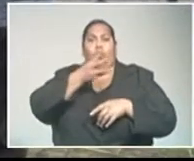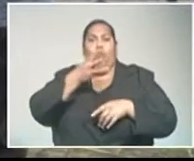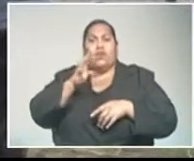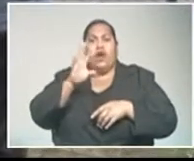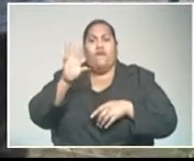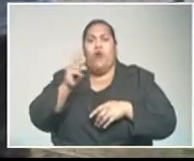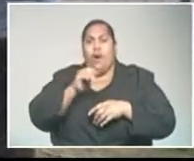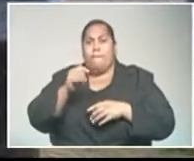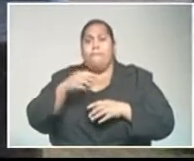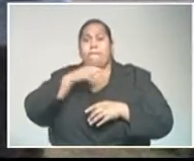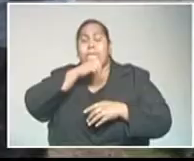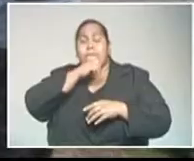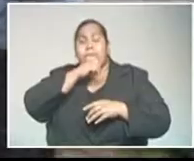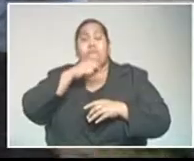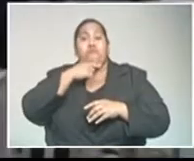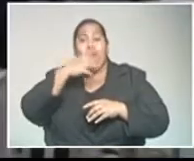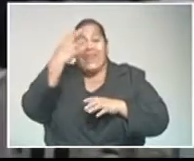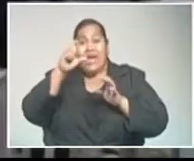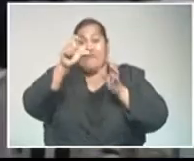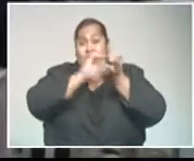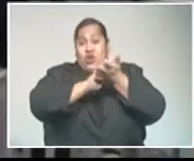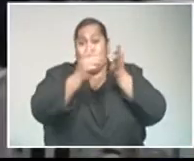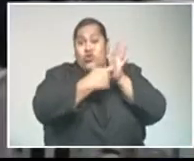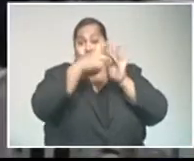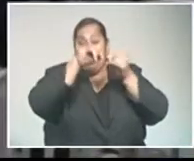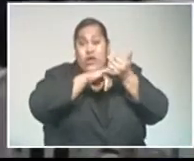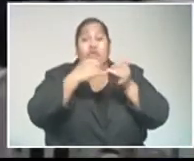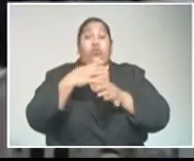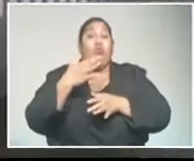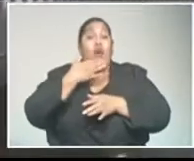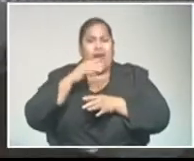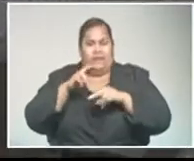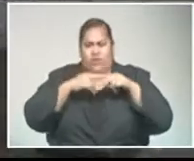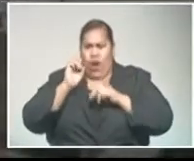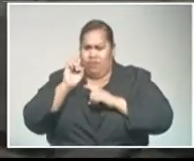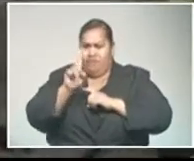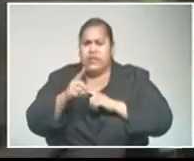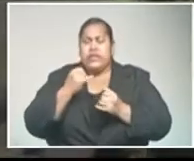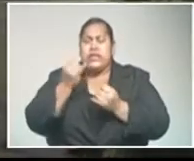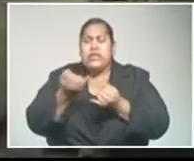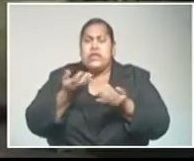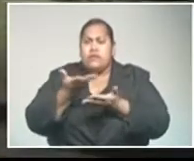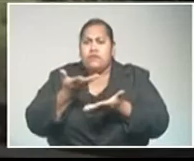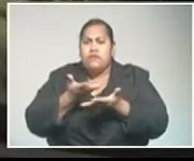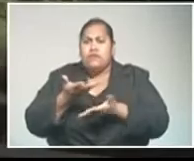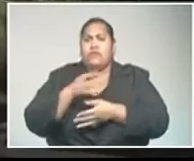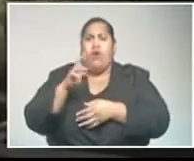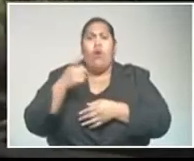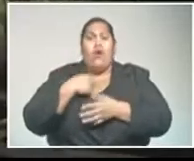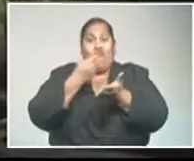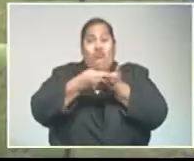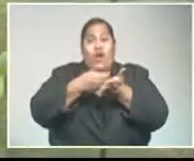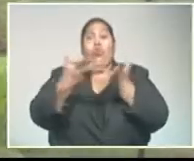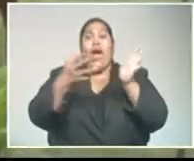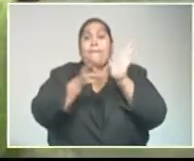altered by Chris Butaiga when Fiji One News approached him at his home where he and nine others are renting at